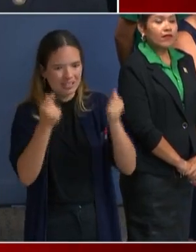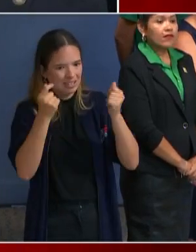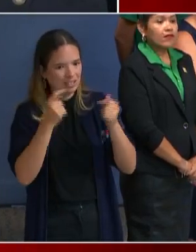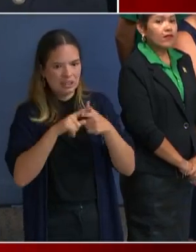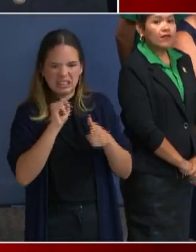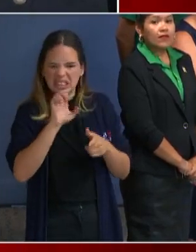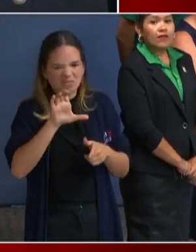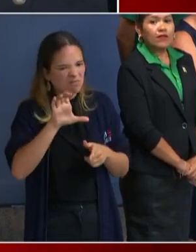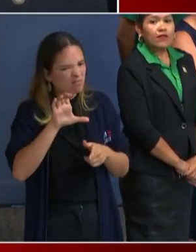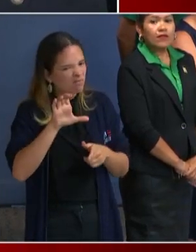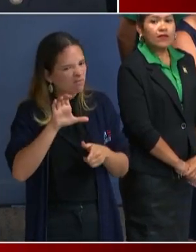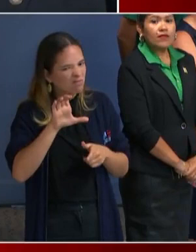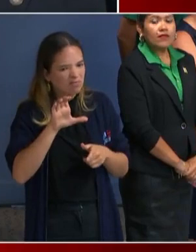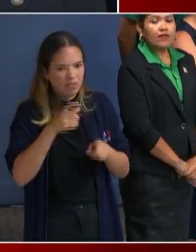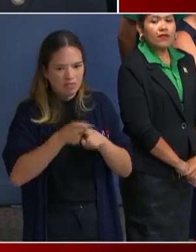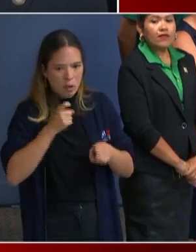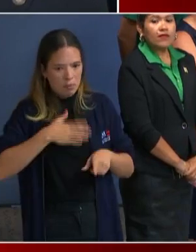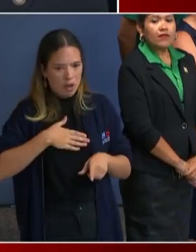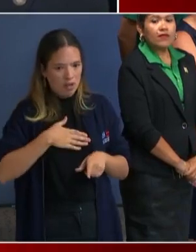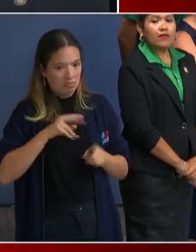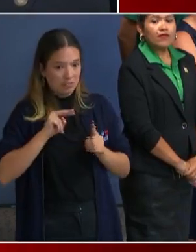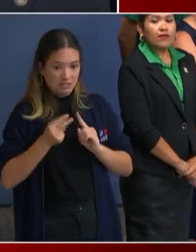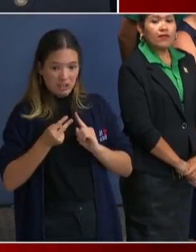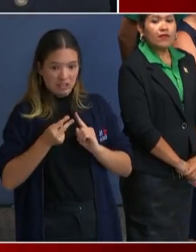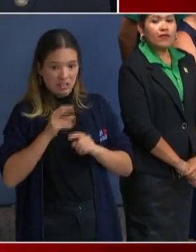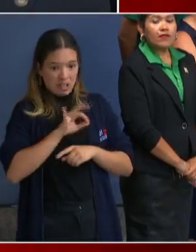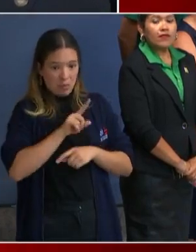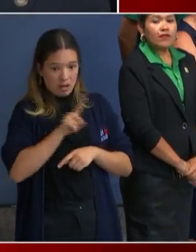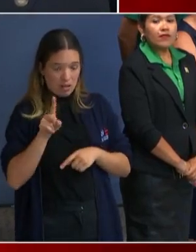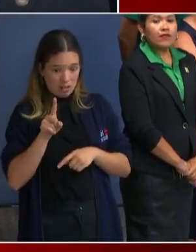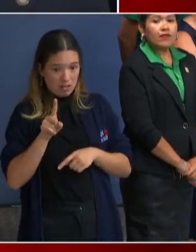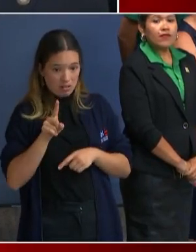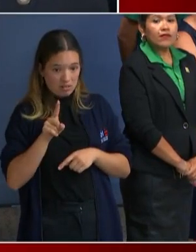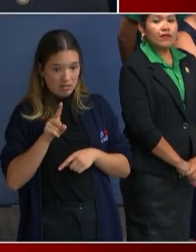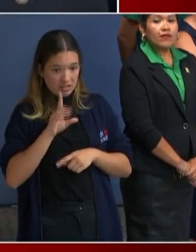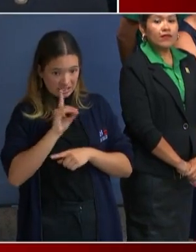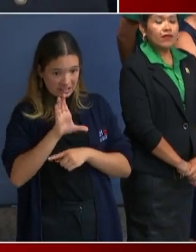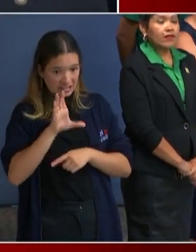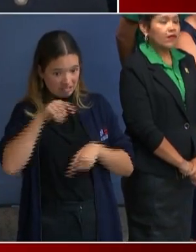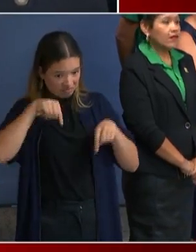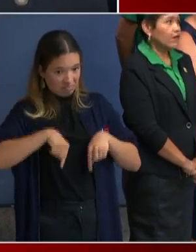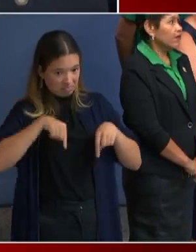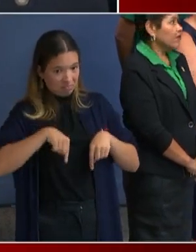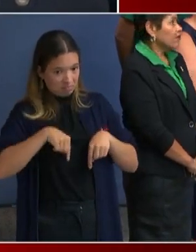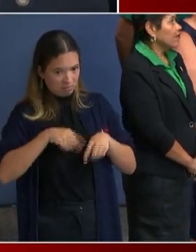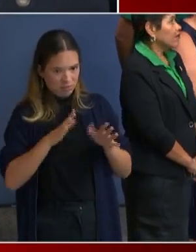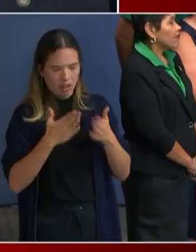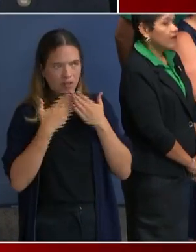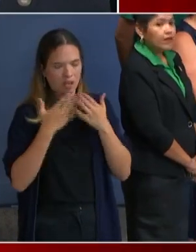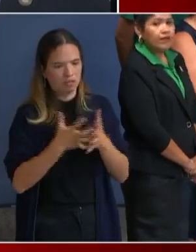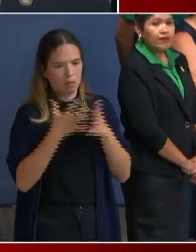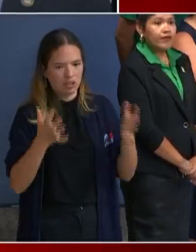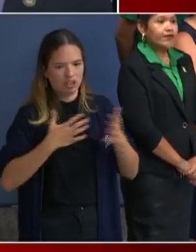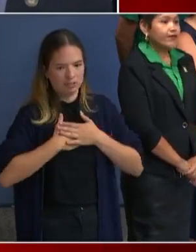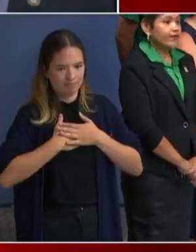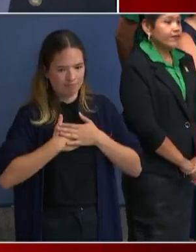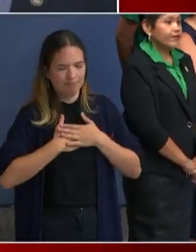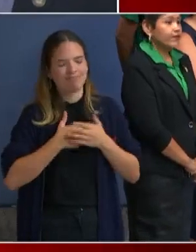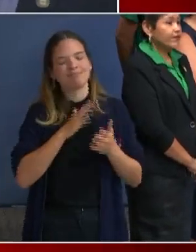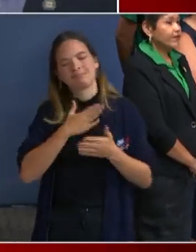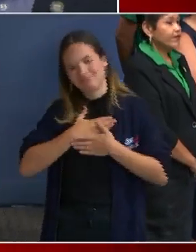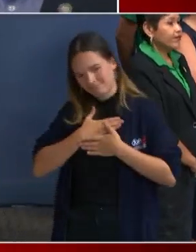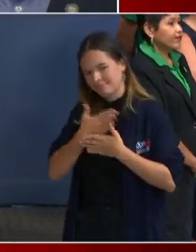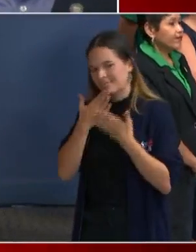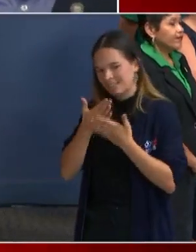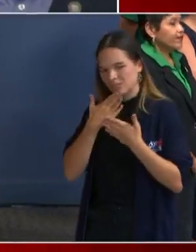side, I have to say 9-1-1, District of Columbia, thank you so much. Thank you, Marie. All right. Thank